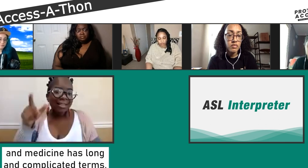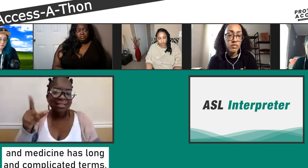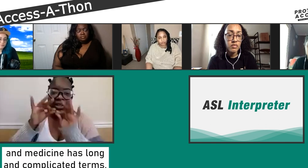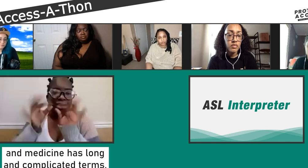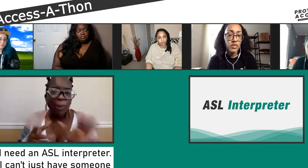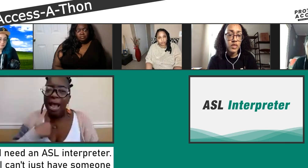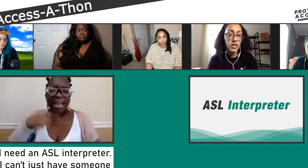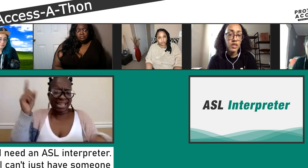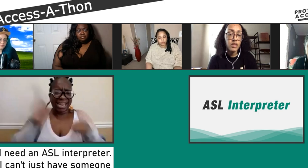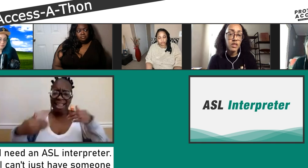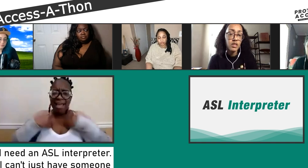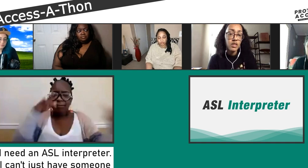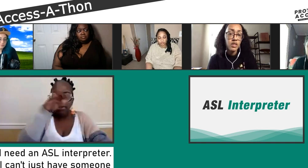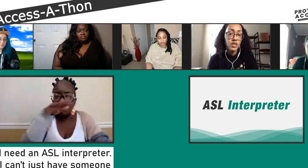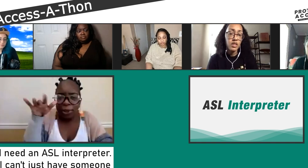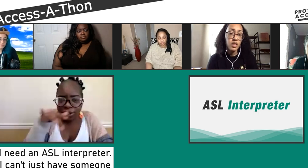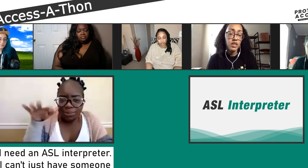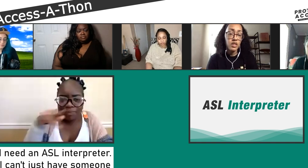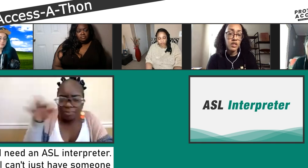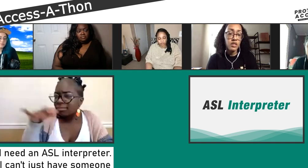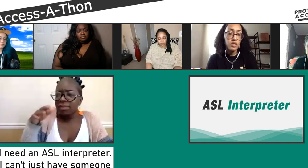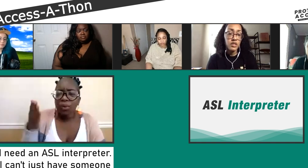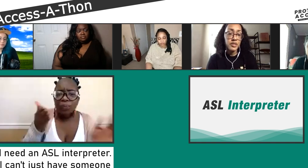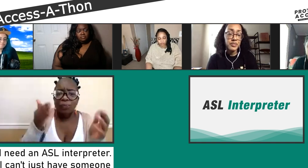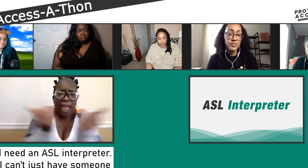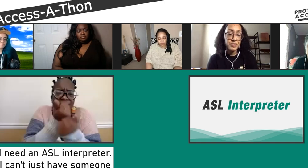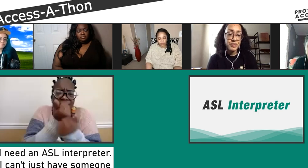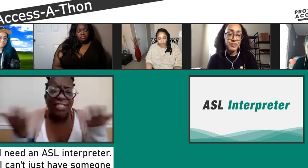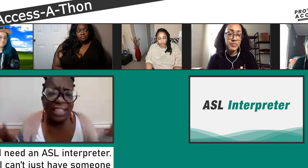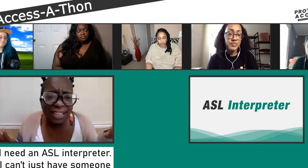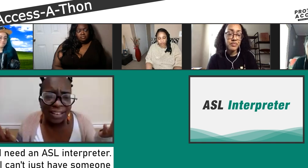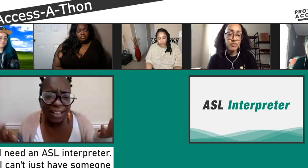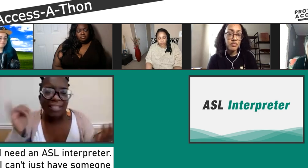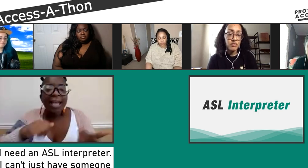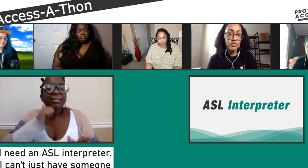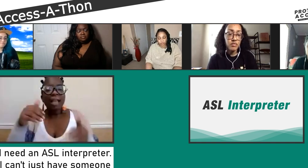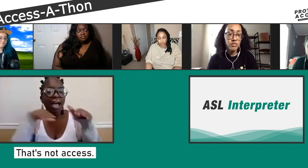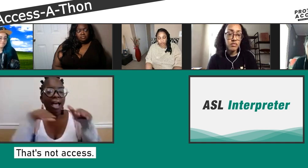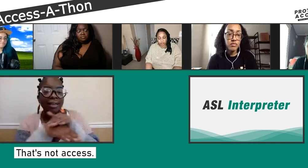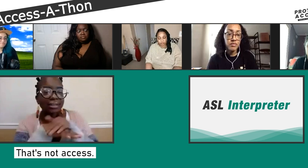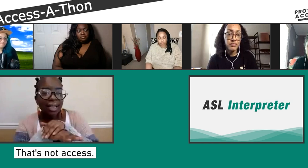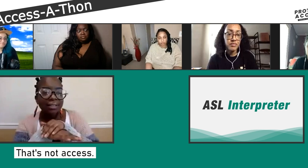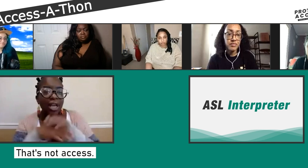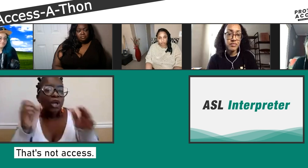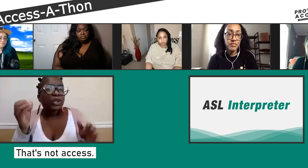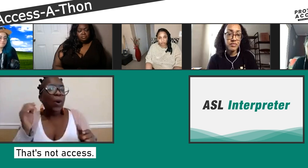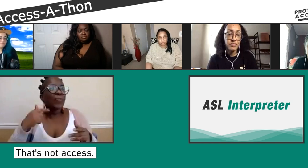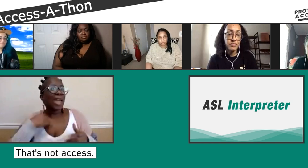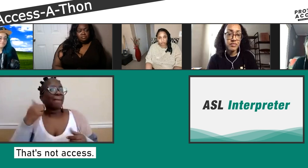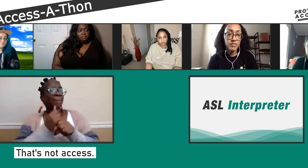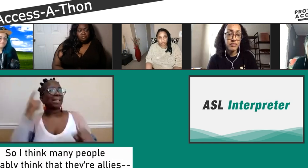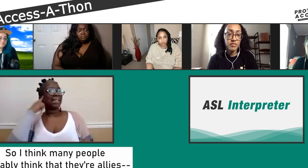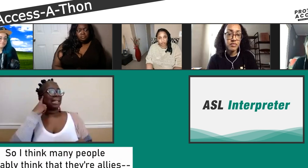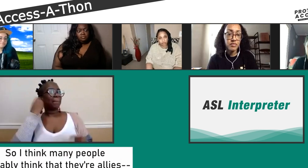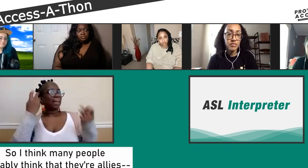I don't know what was going on. I just know that it was in it. And I needed an interpreter to clearly fingerspeak what was going on, everything that is going on, because